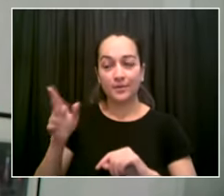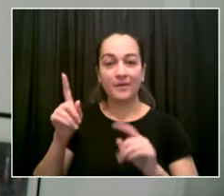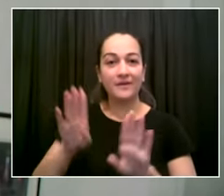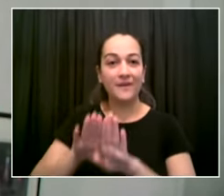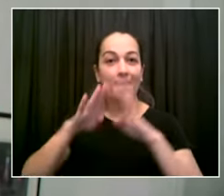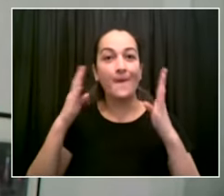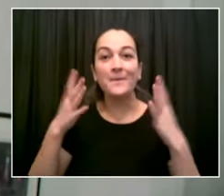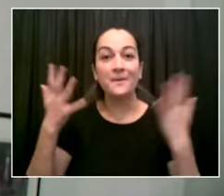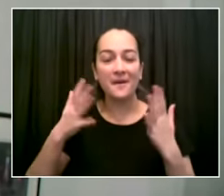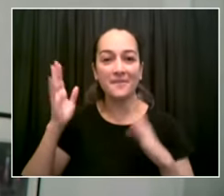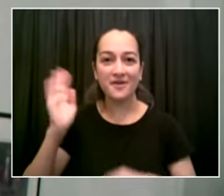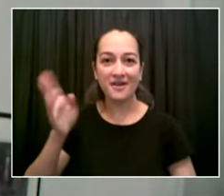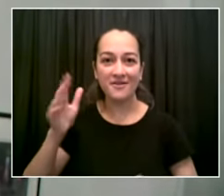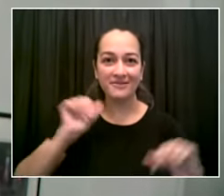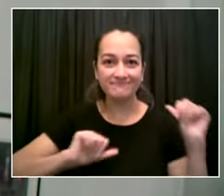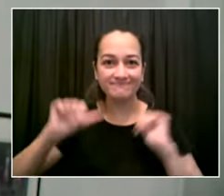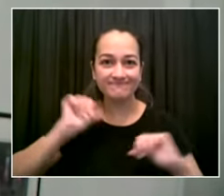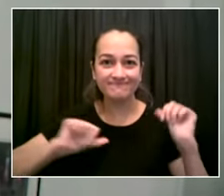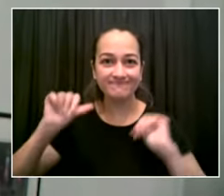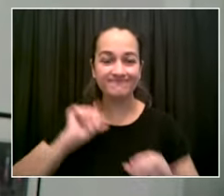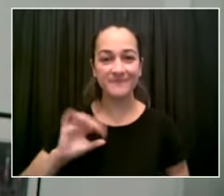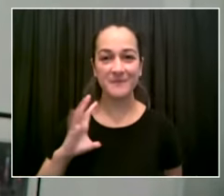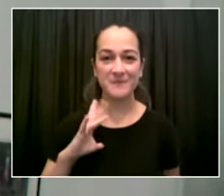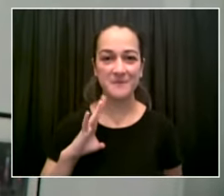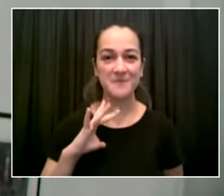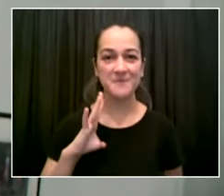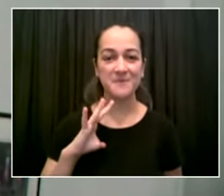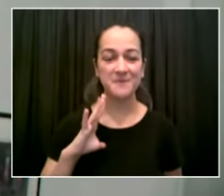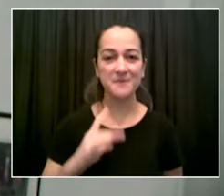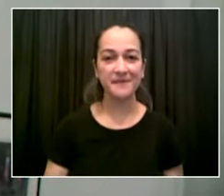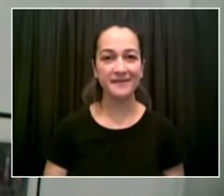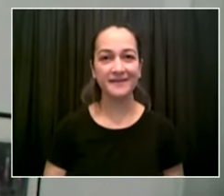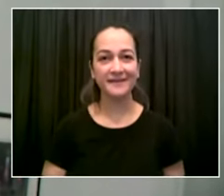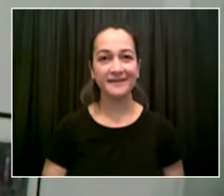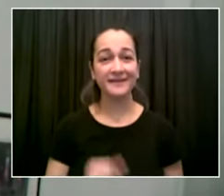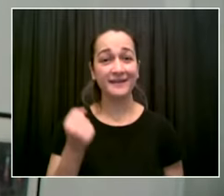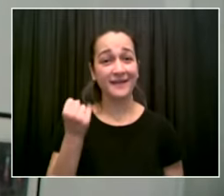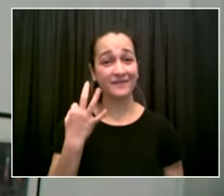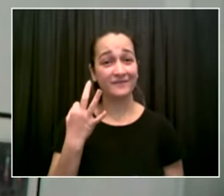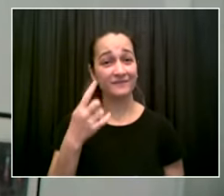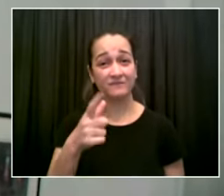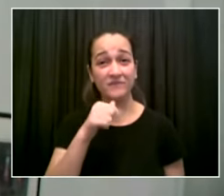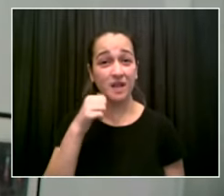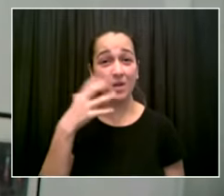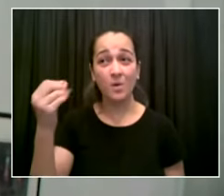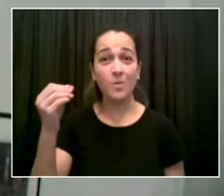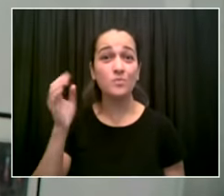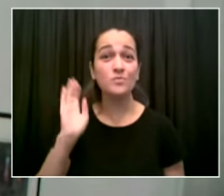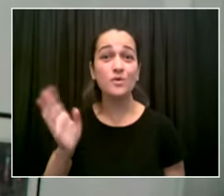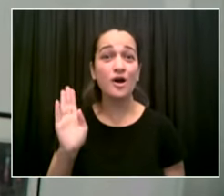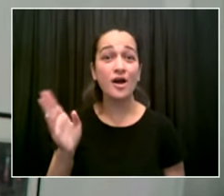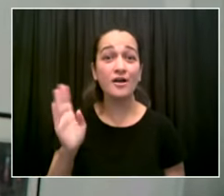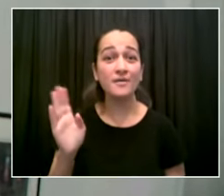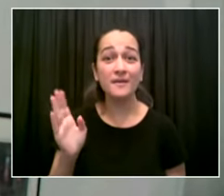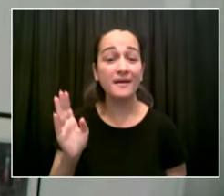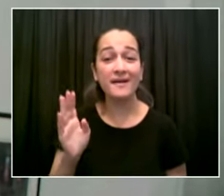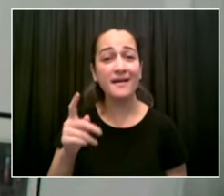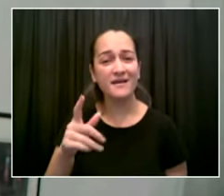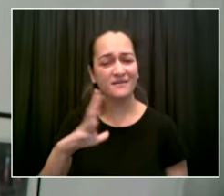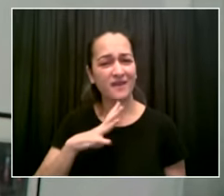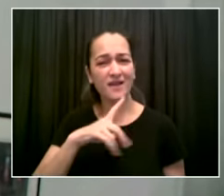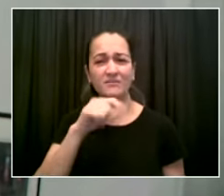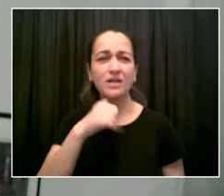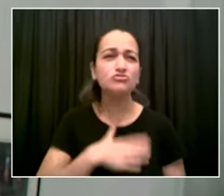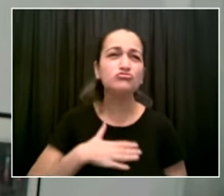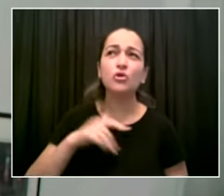or just to experience the wonder of time square from 110 feet we want you to have an experience second to none so thank you